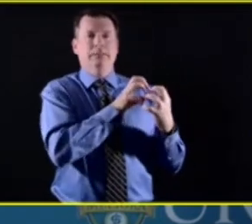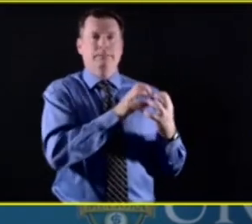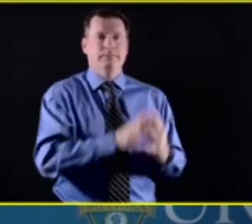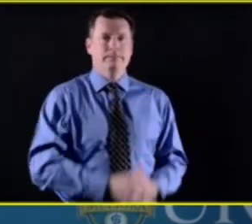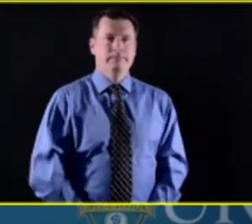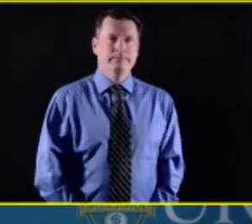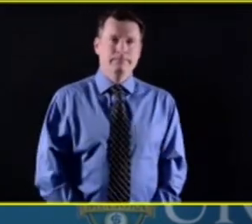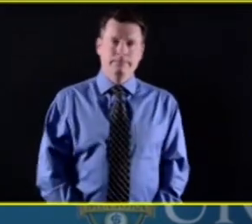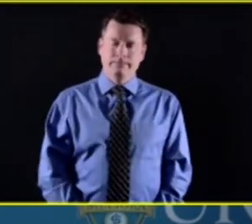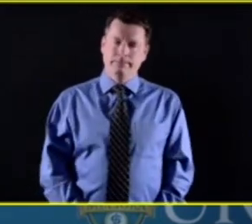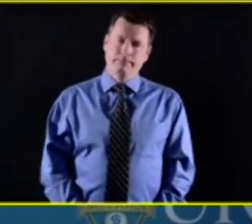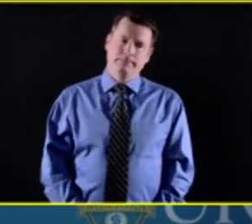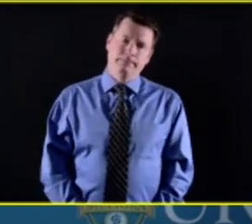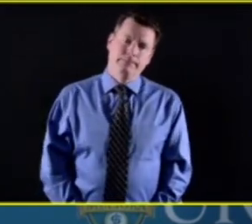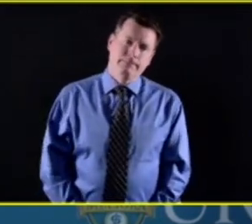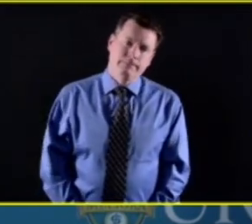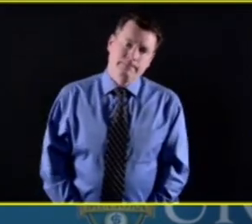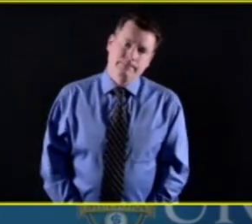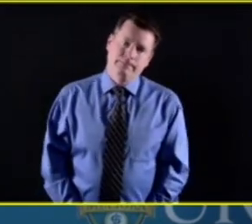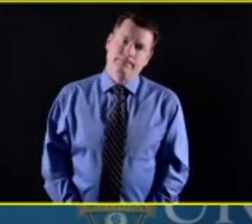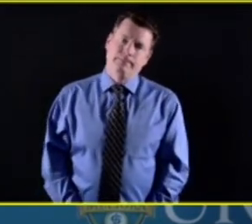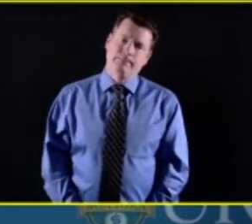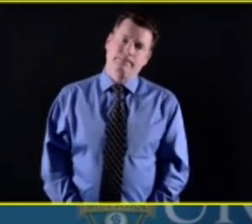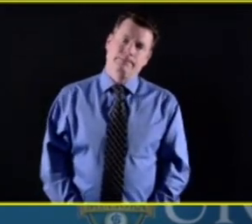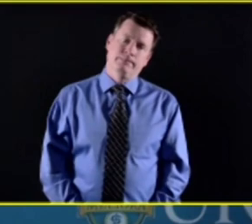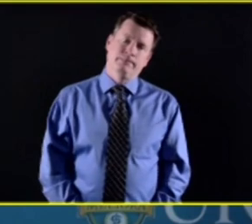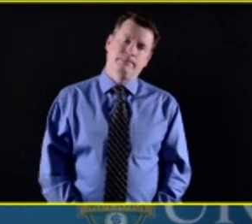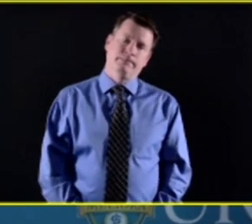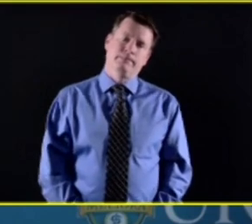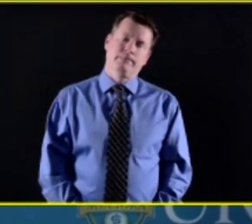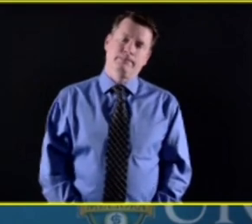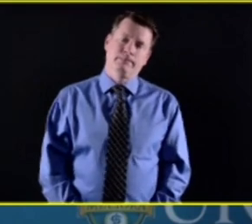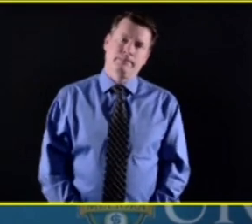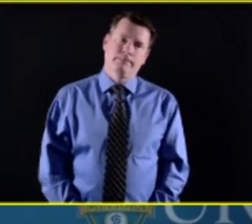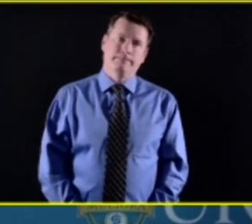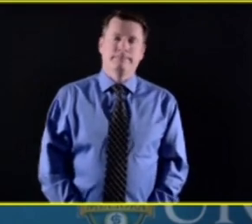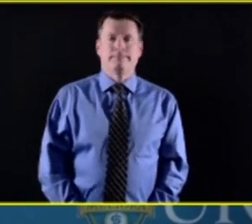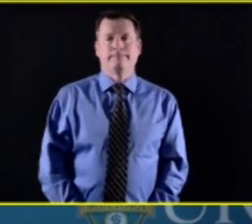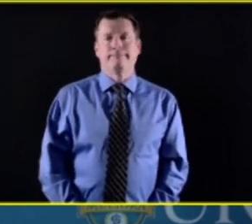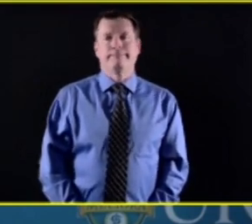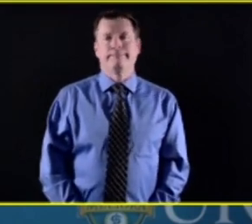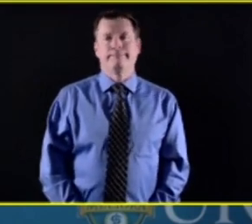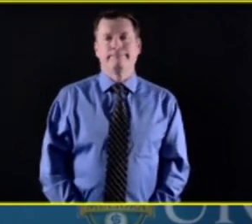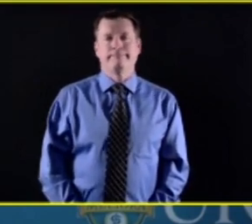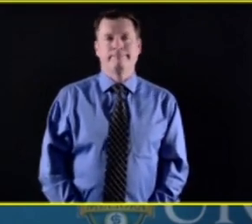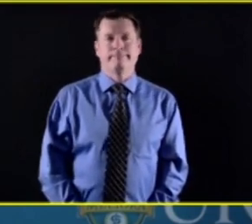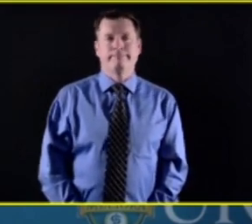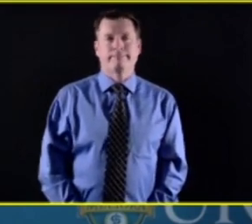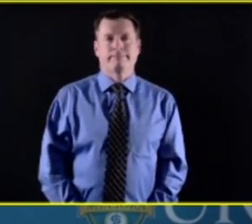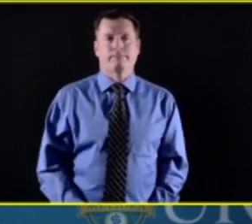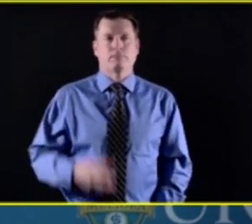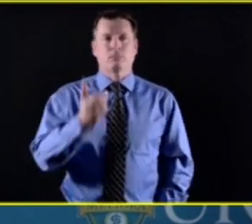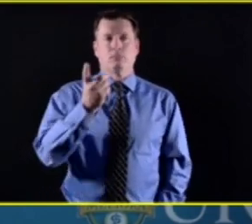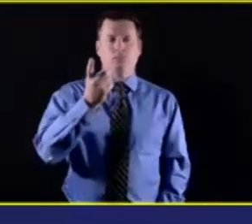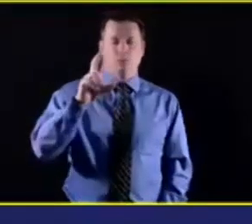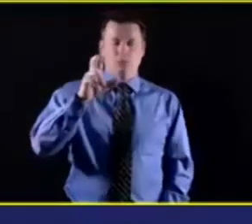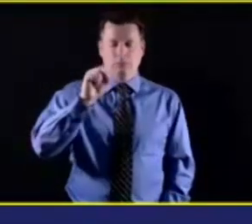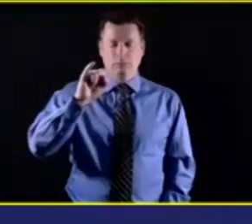Thank you. Dr. Silver, did you want to address that question? No, I, I think I would just echo what, uh, Gates said.